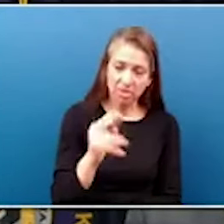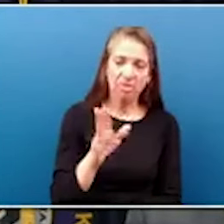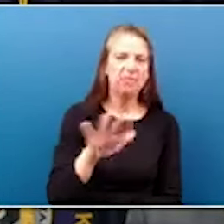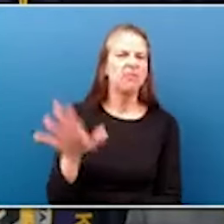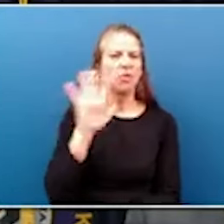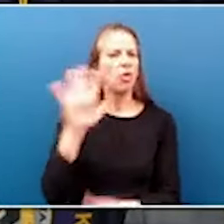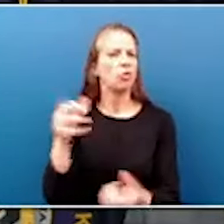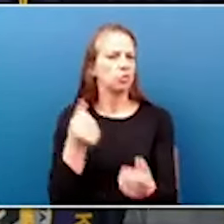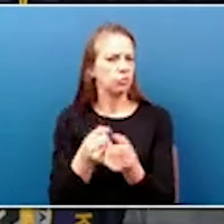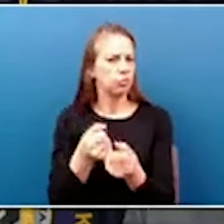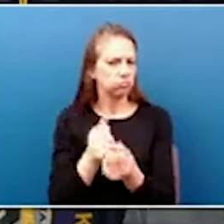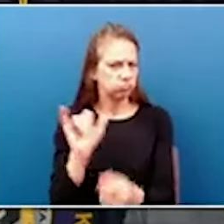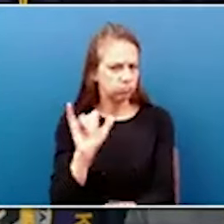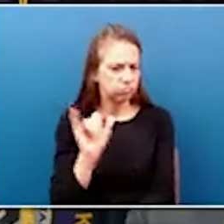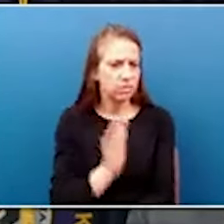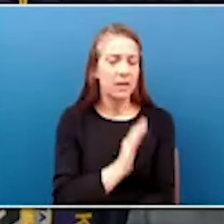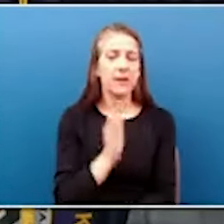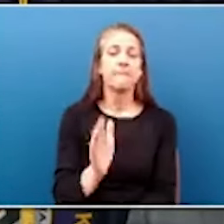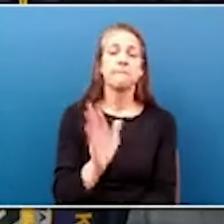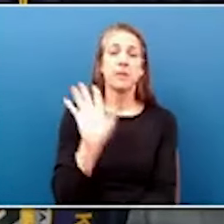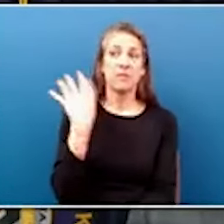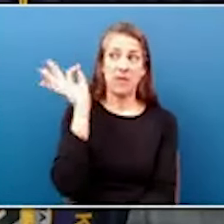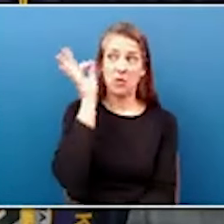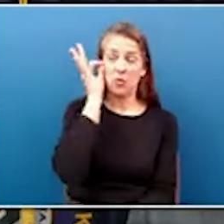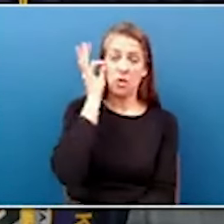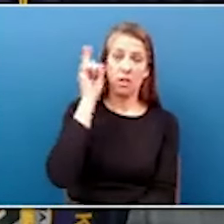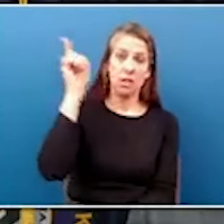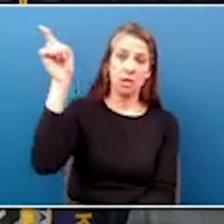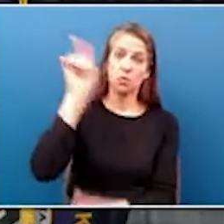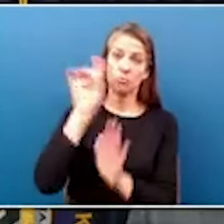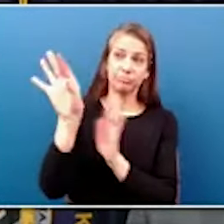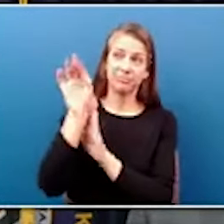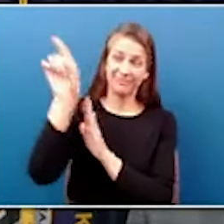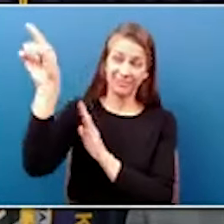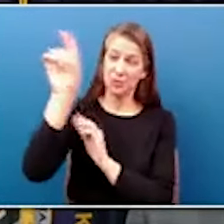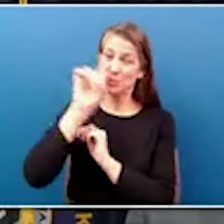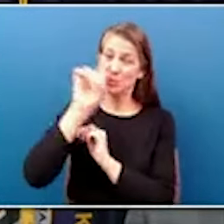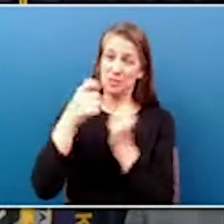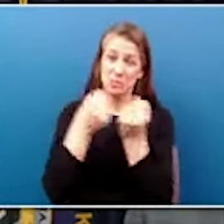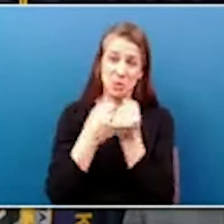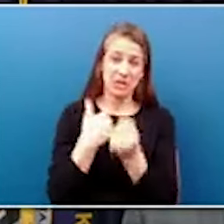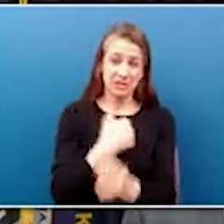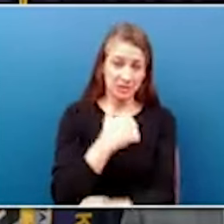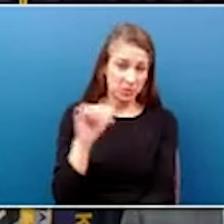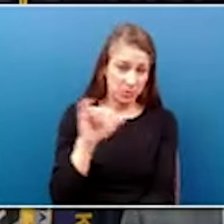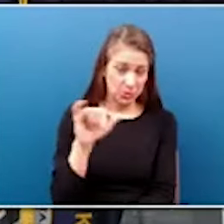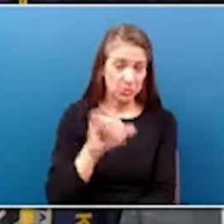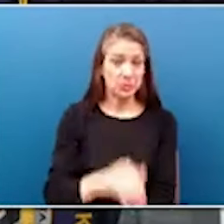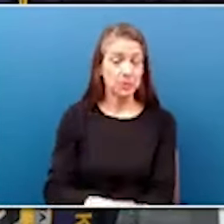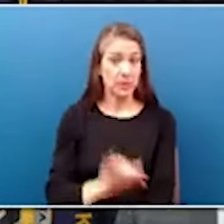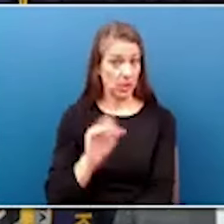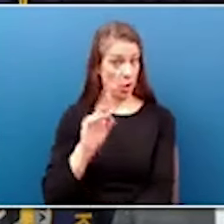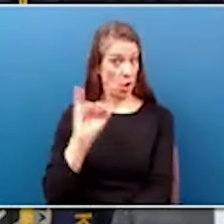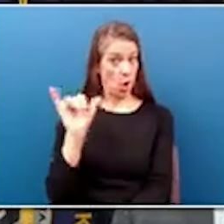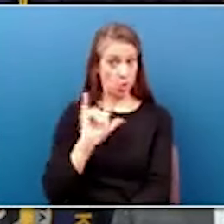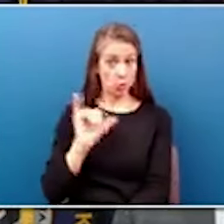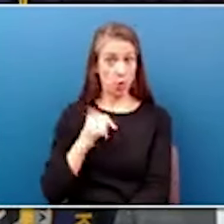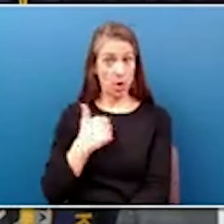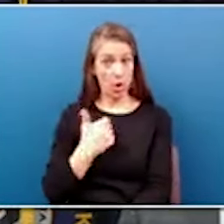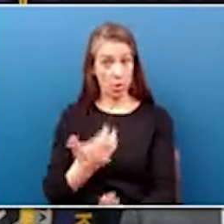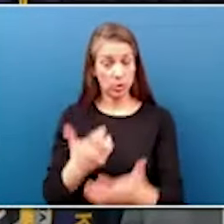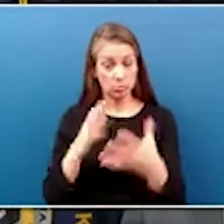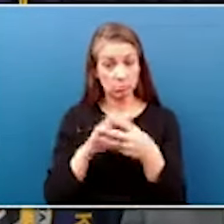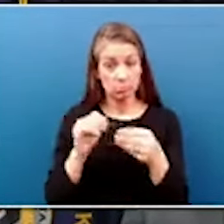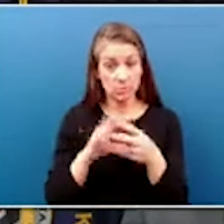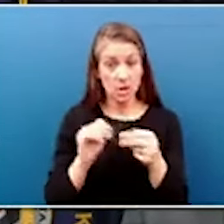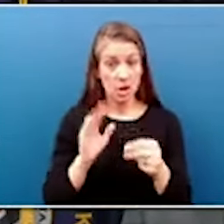And also to the the federal delegation, which has been very supportive as well. And I also want to echo the the support that we